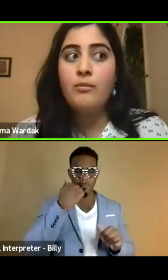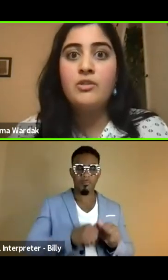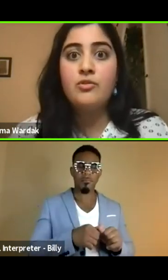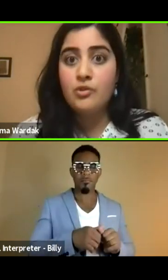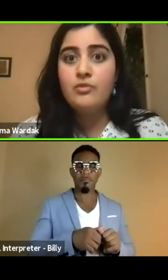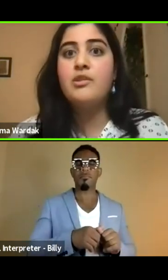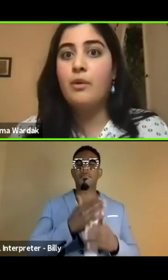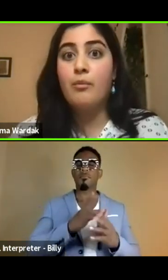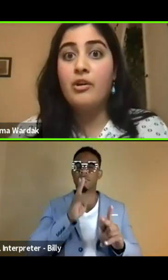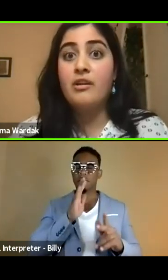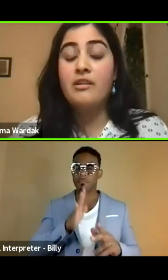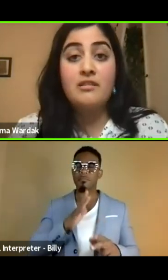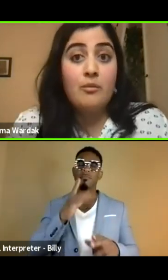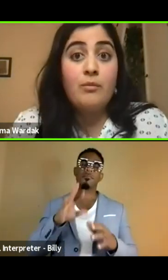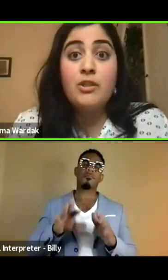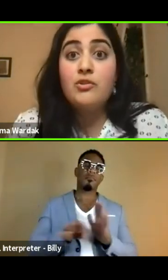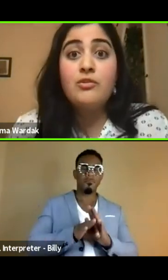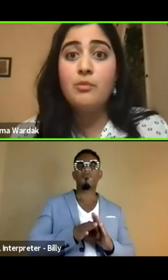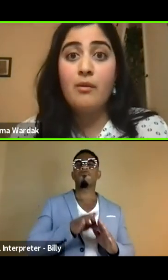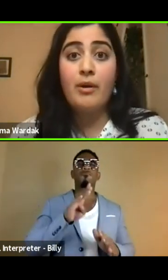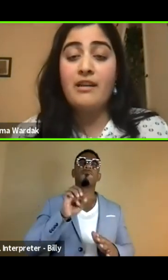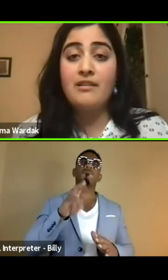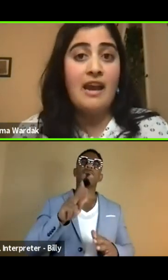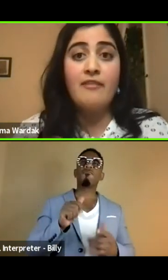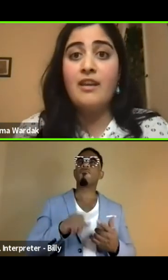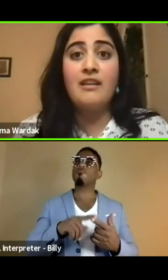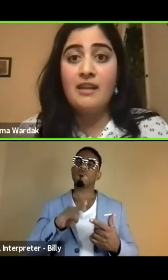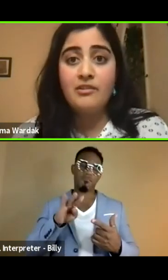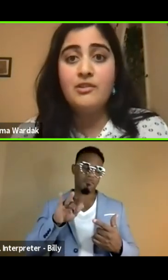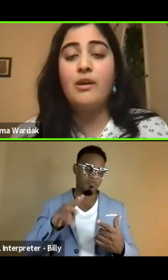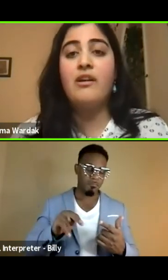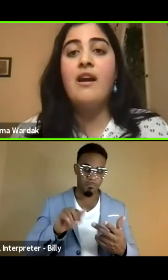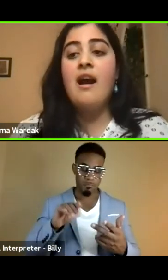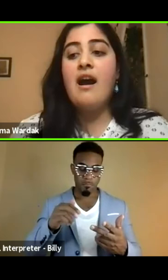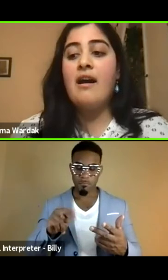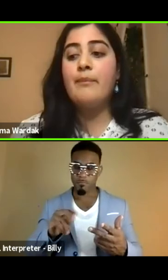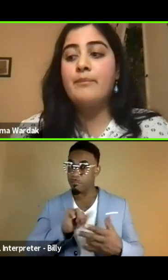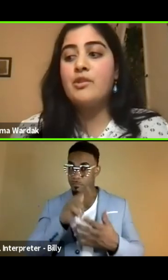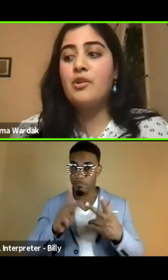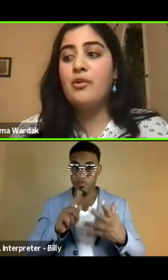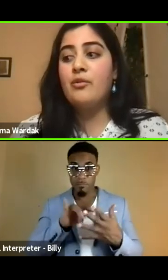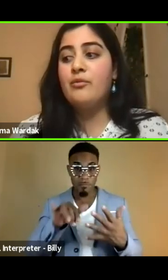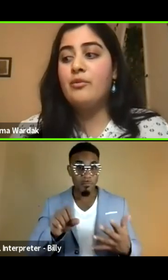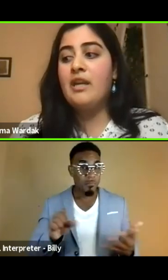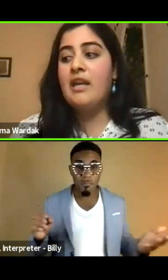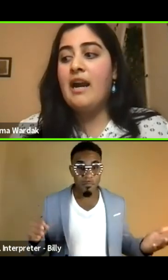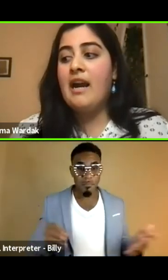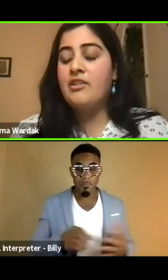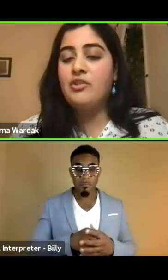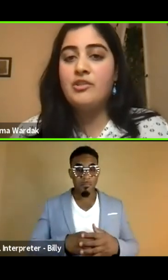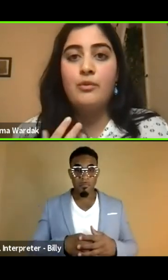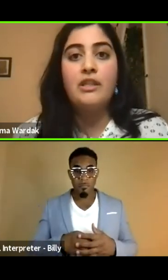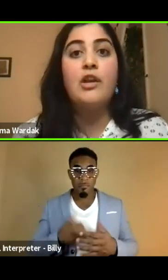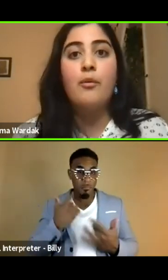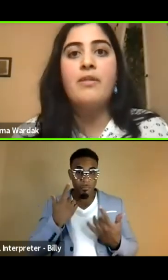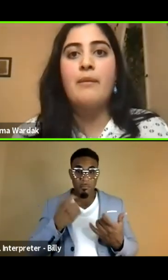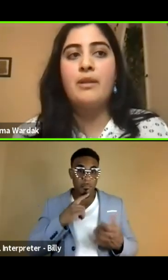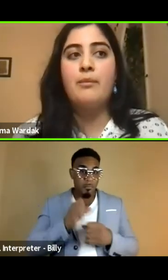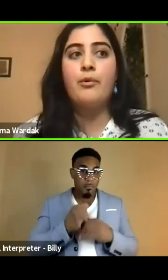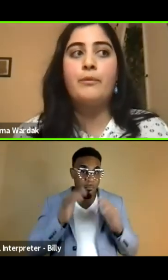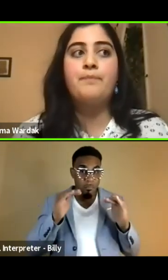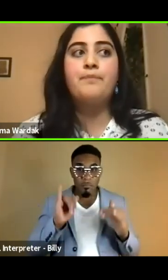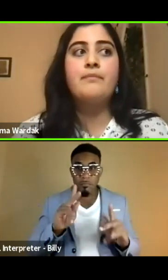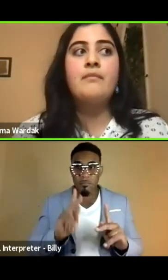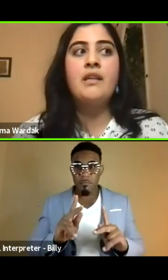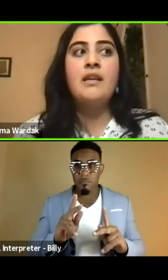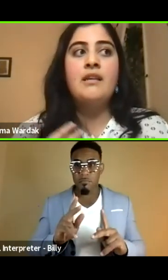some women choose to wear burqas, some women choose to wear a bias, Afghan and elsewhere. Um, so I just really hope that